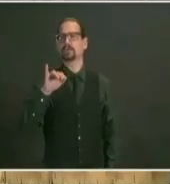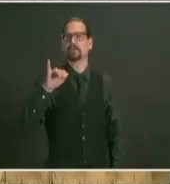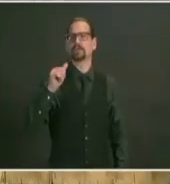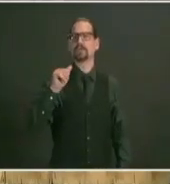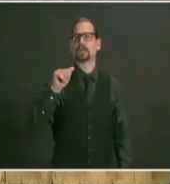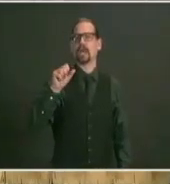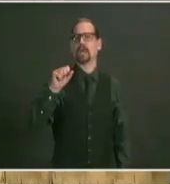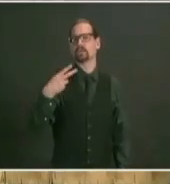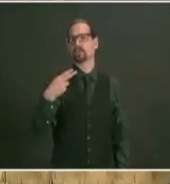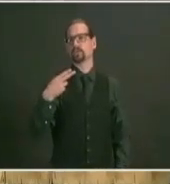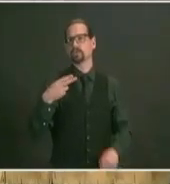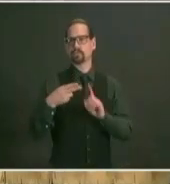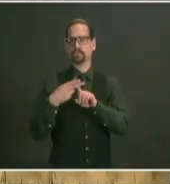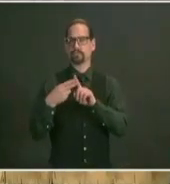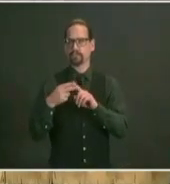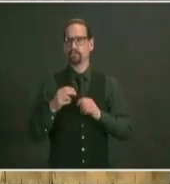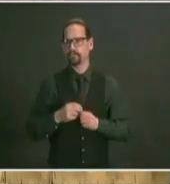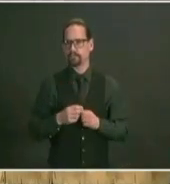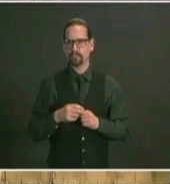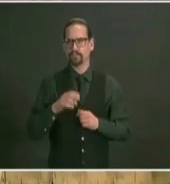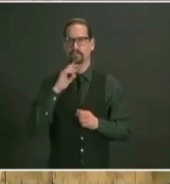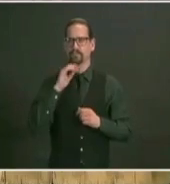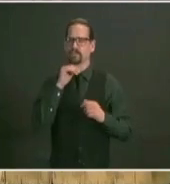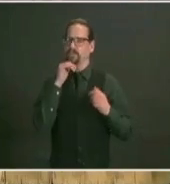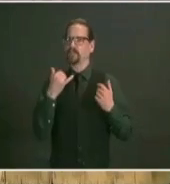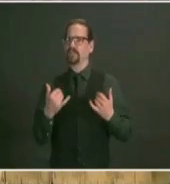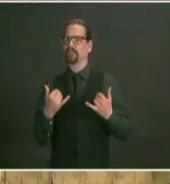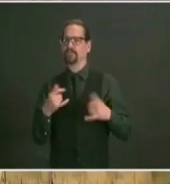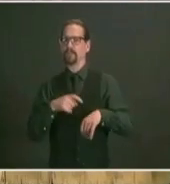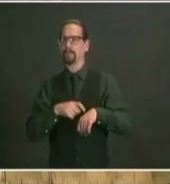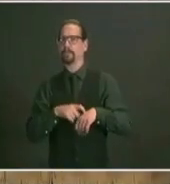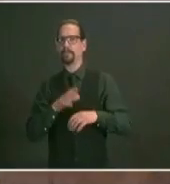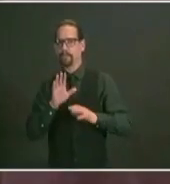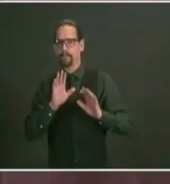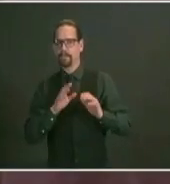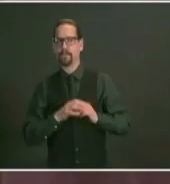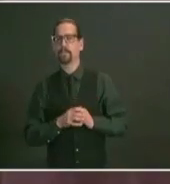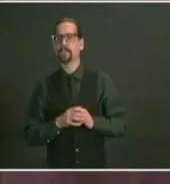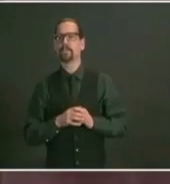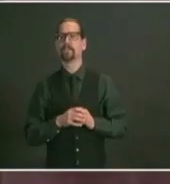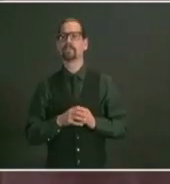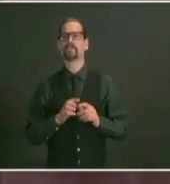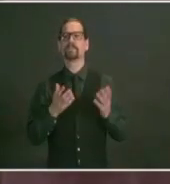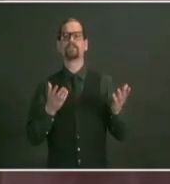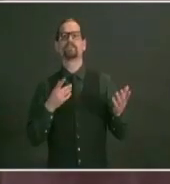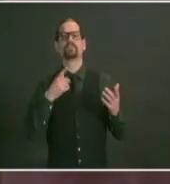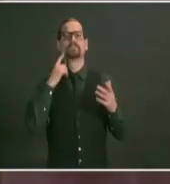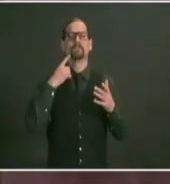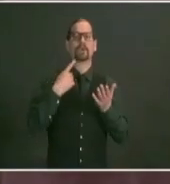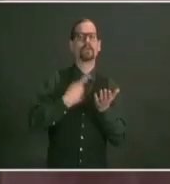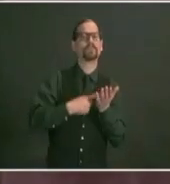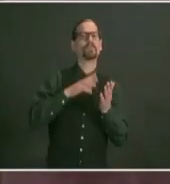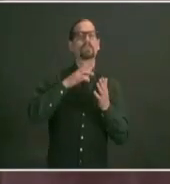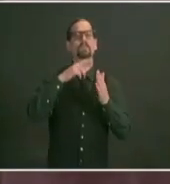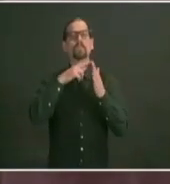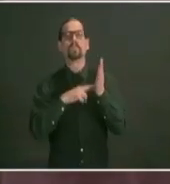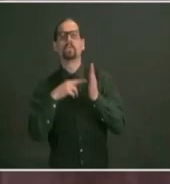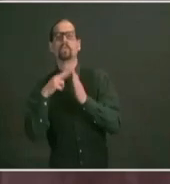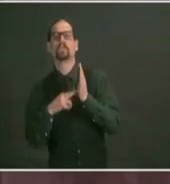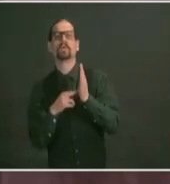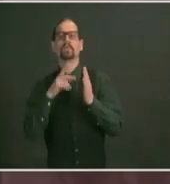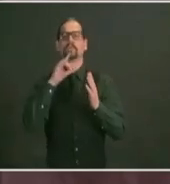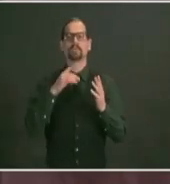oh no i don't think he is wrong dr jah is uh is on our um on our advisory group and we